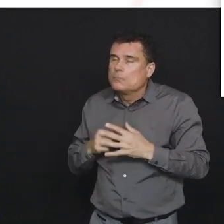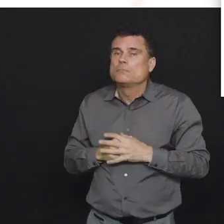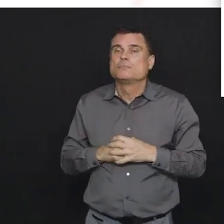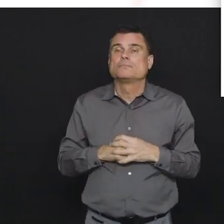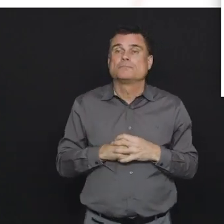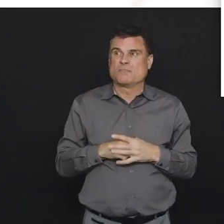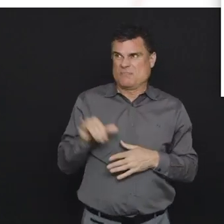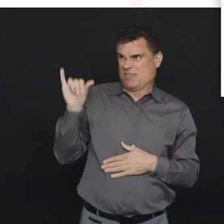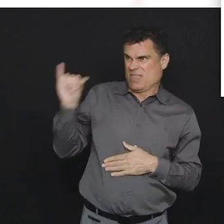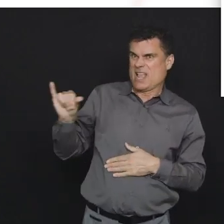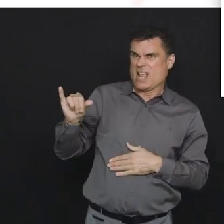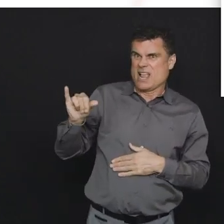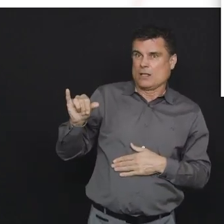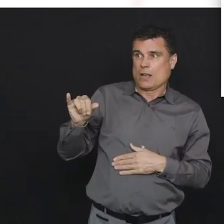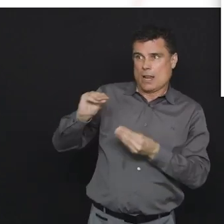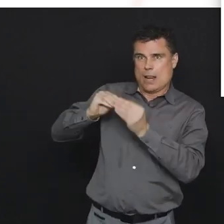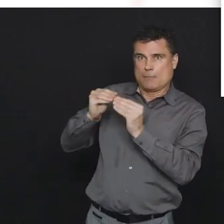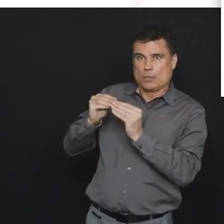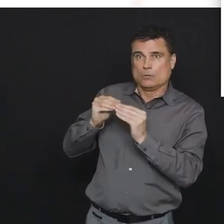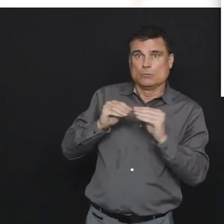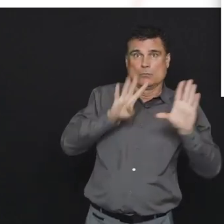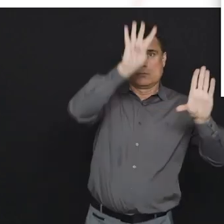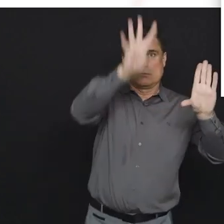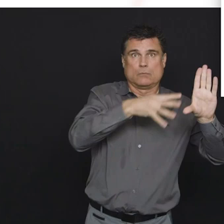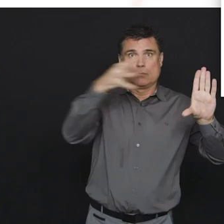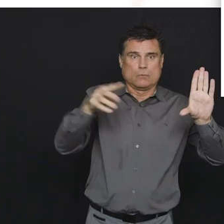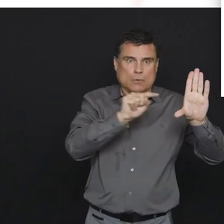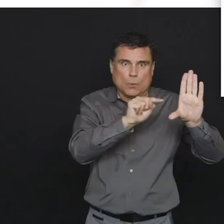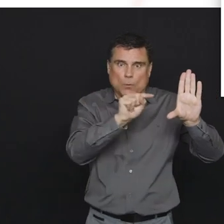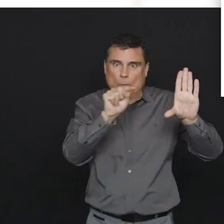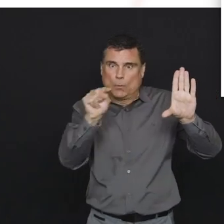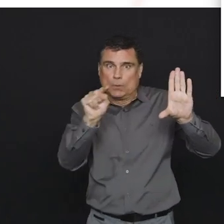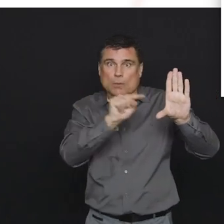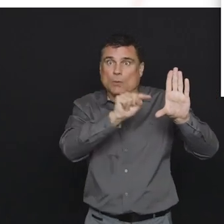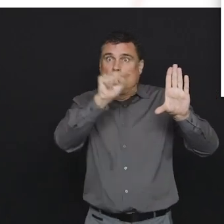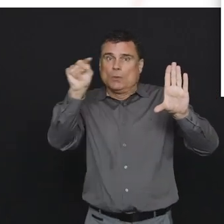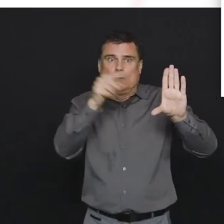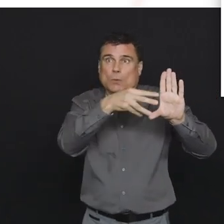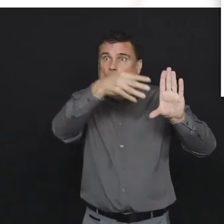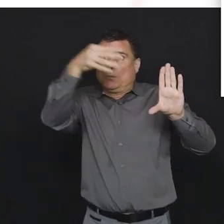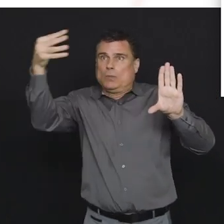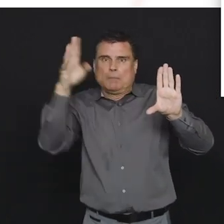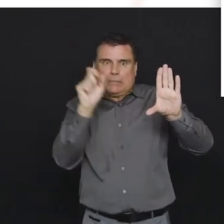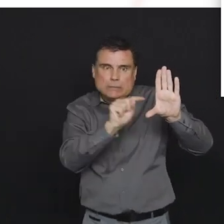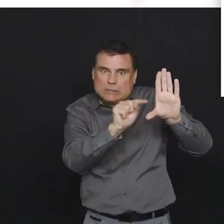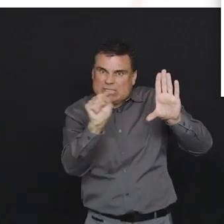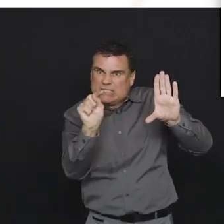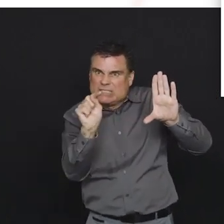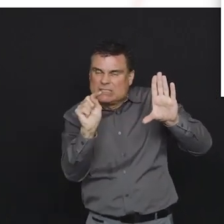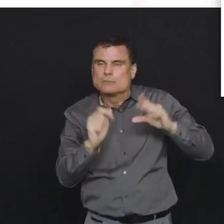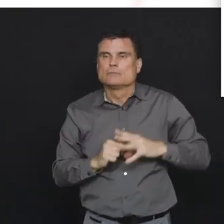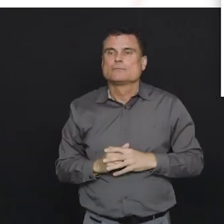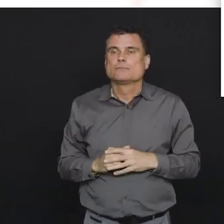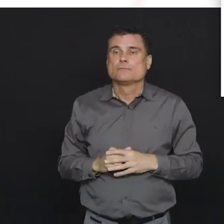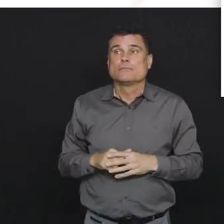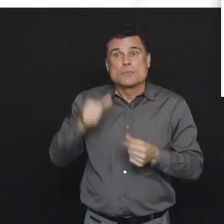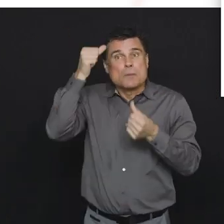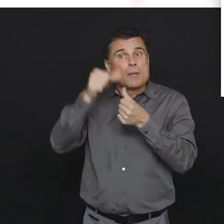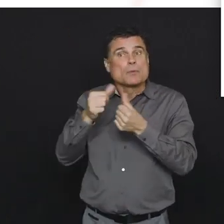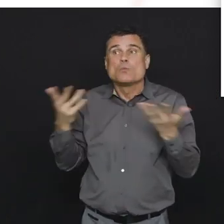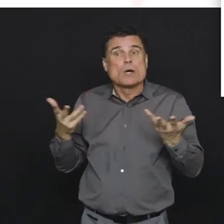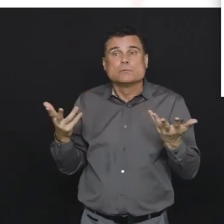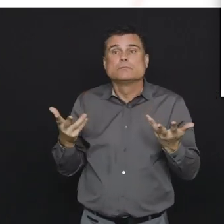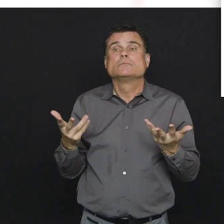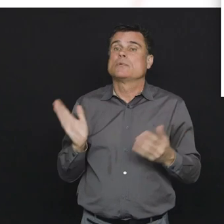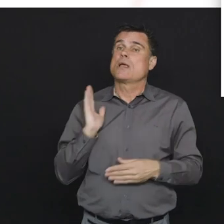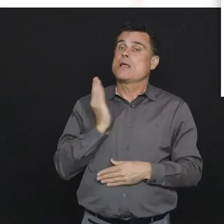here. I will say that this is based on cumulative cases and as you know our